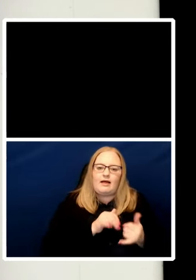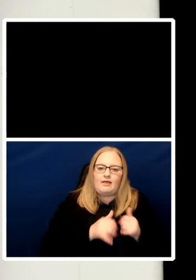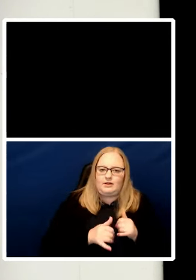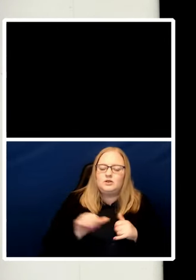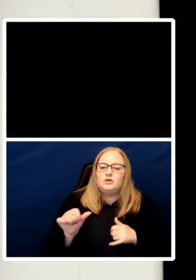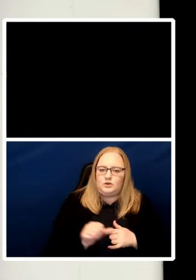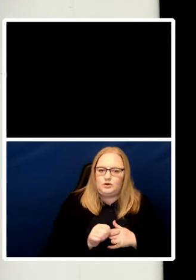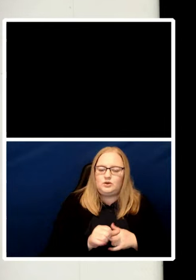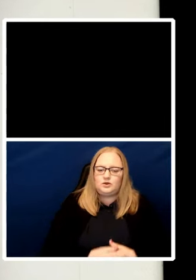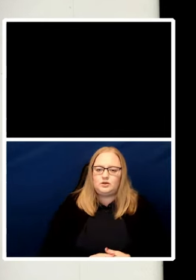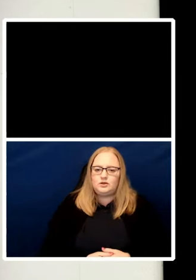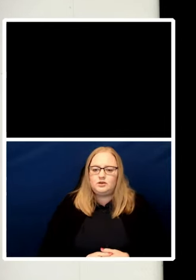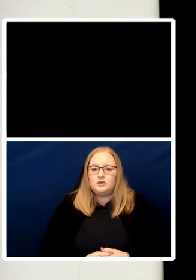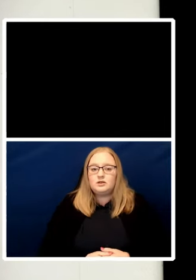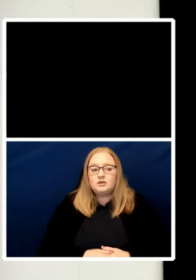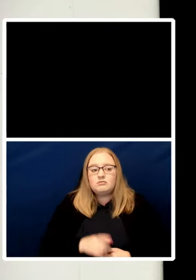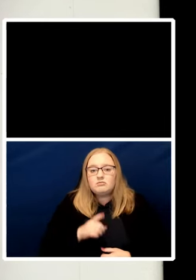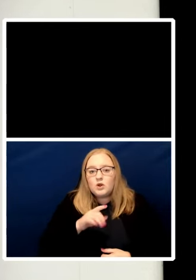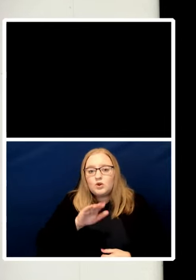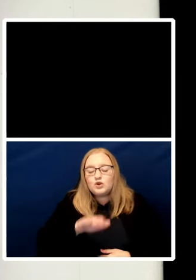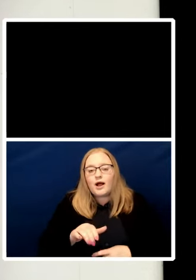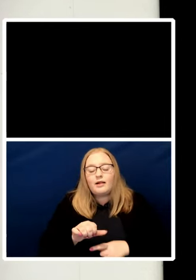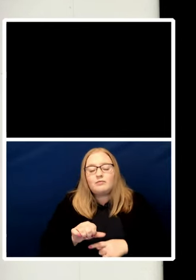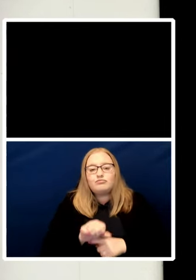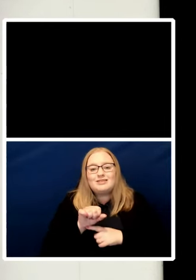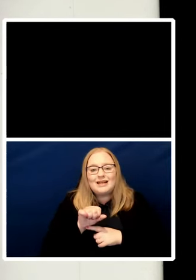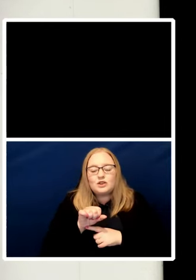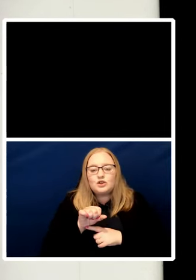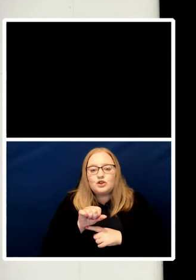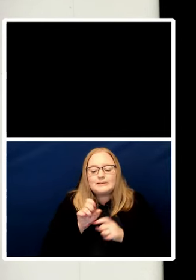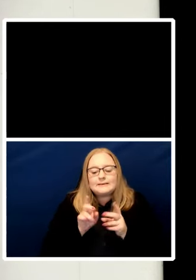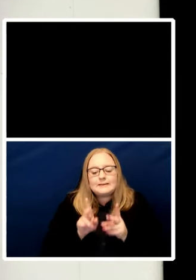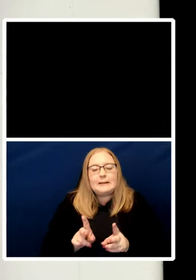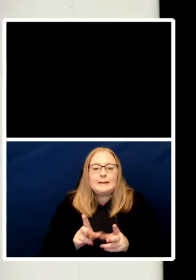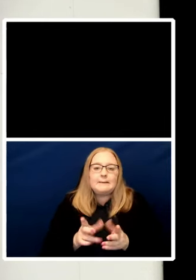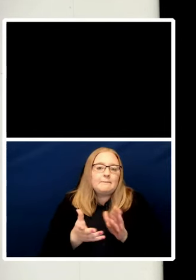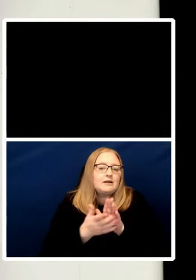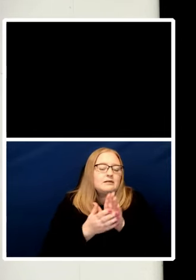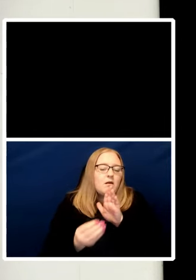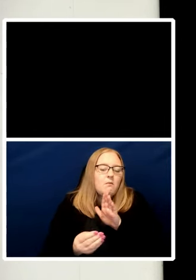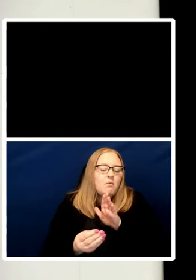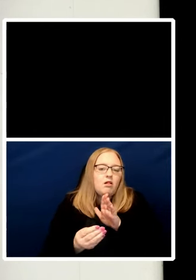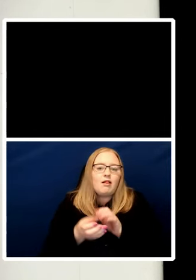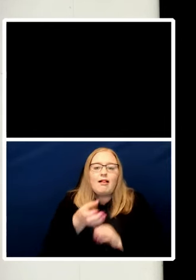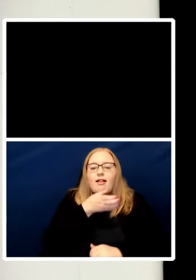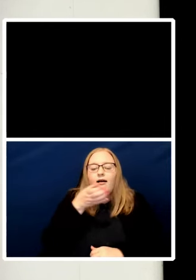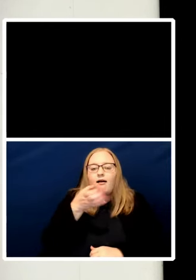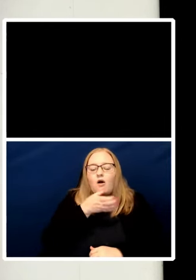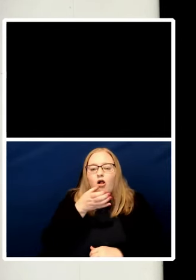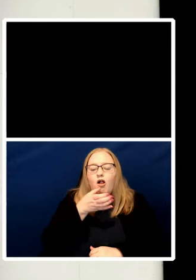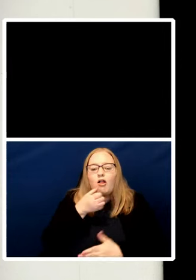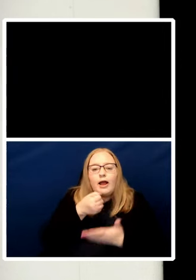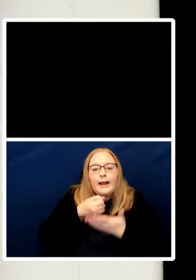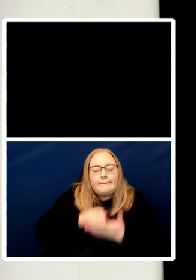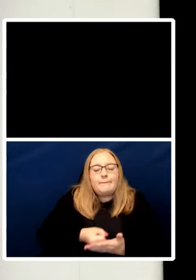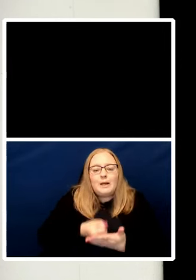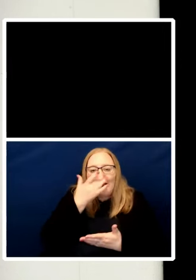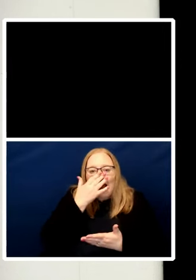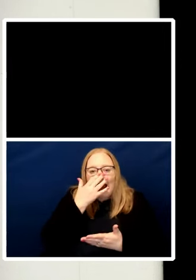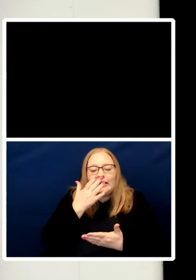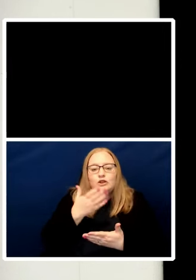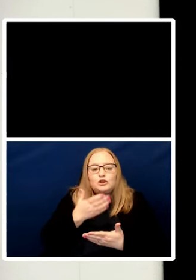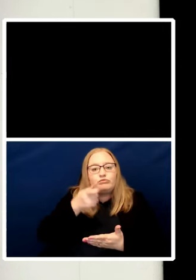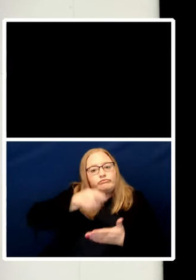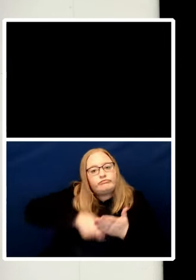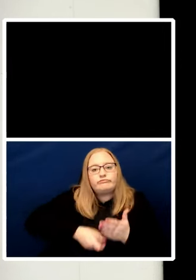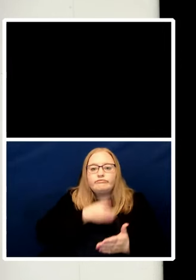regime is challenged, perhaps for setting a minimum age of alcohol consumption or social media access that's deemed either